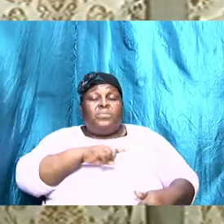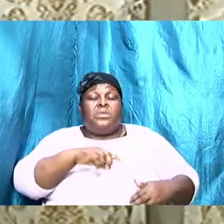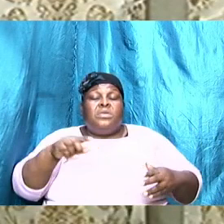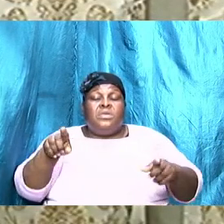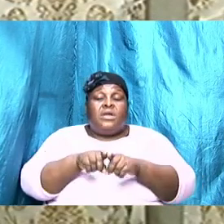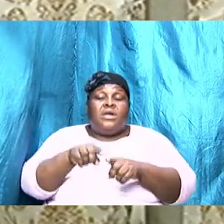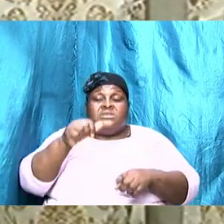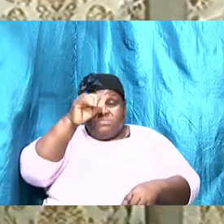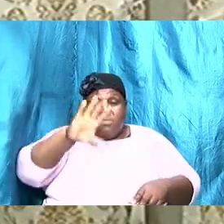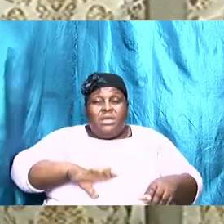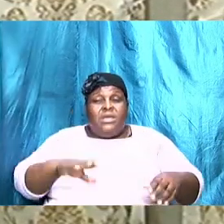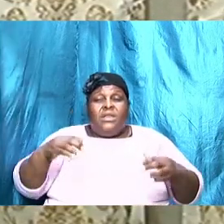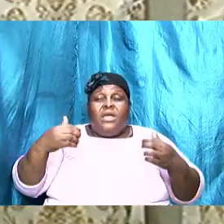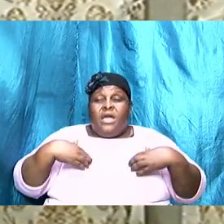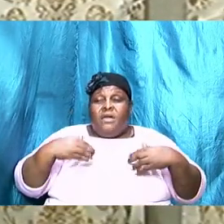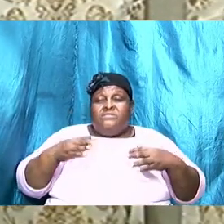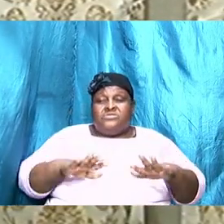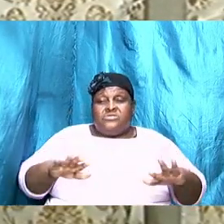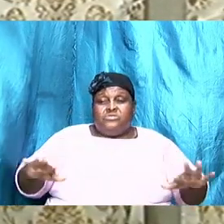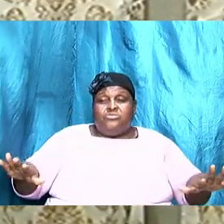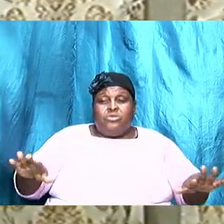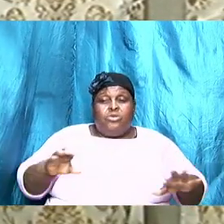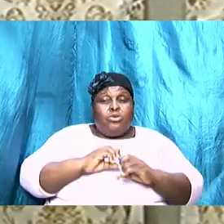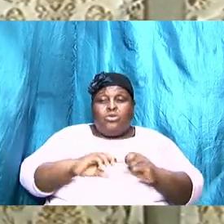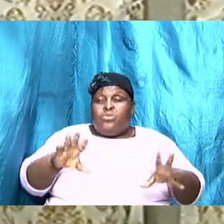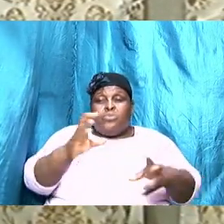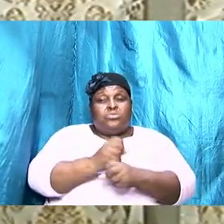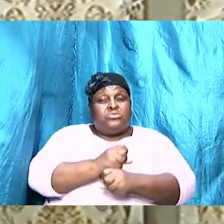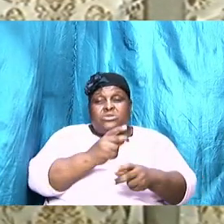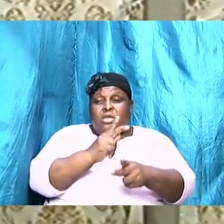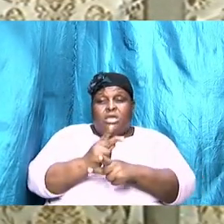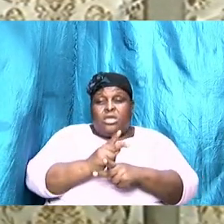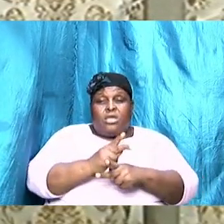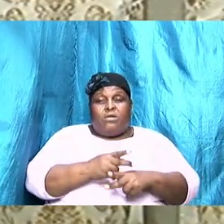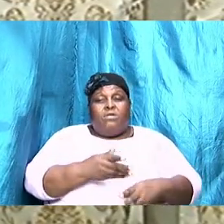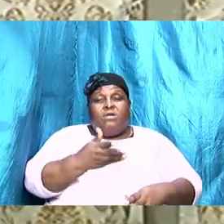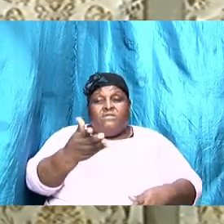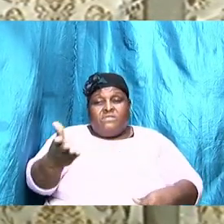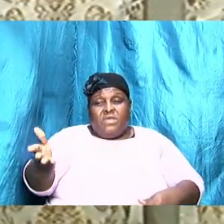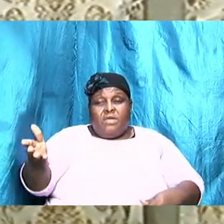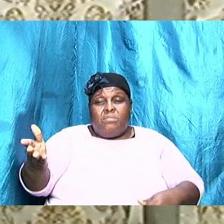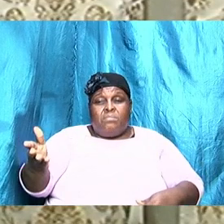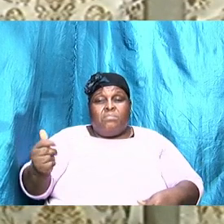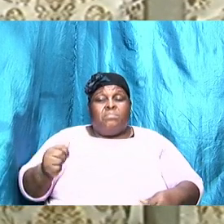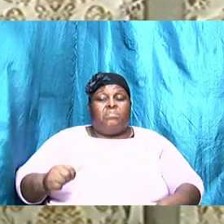and we don't take care of them as a saved person